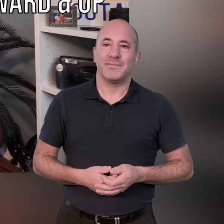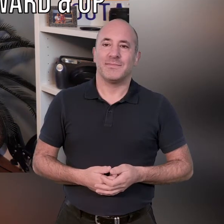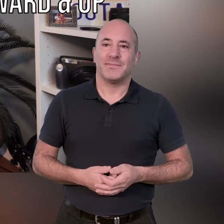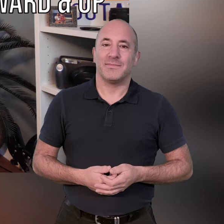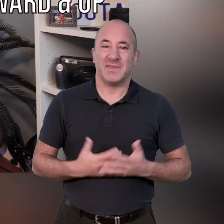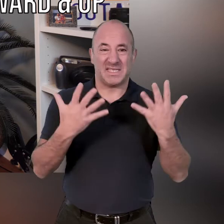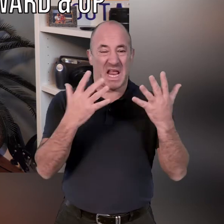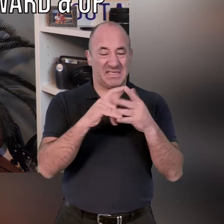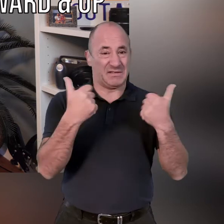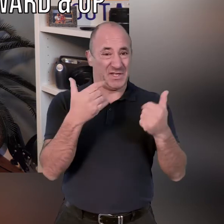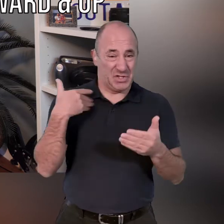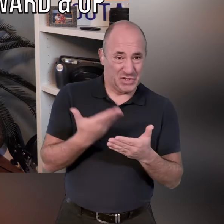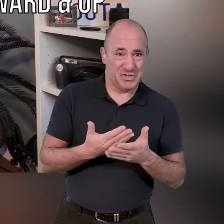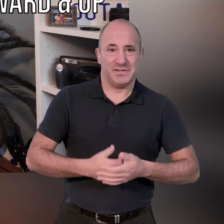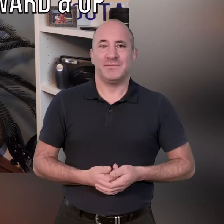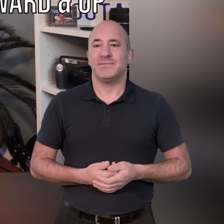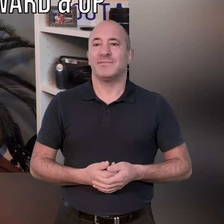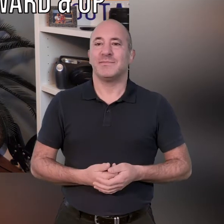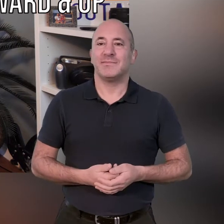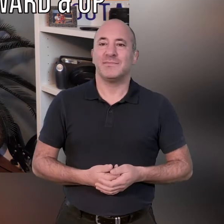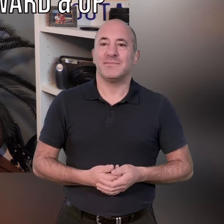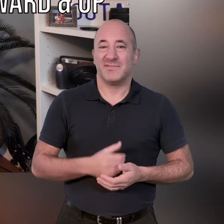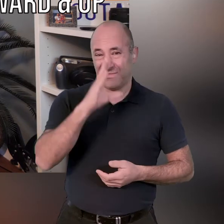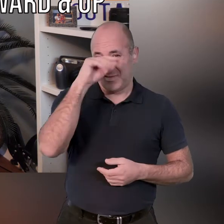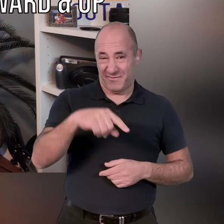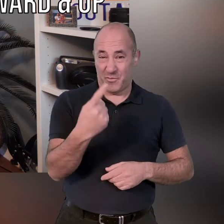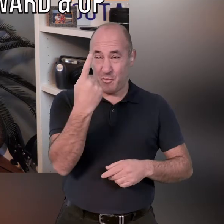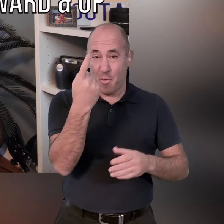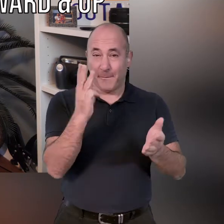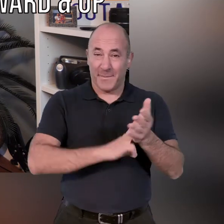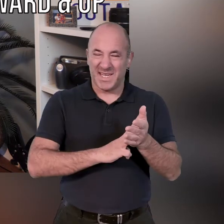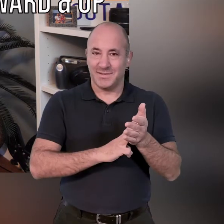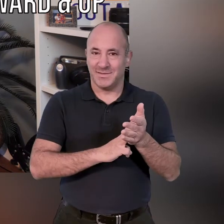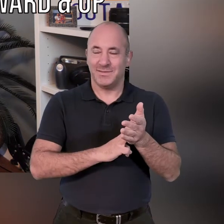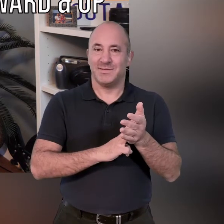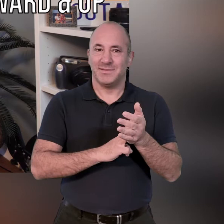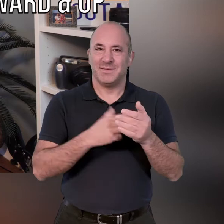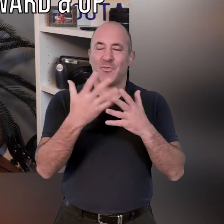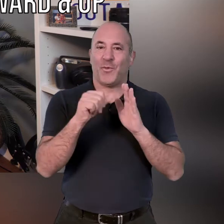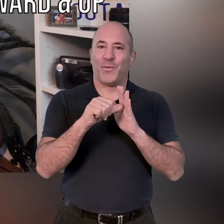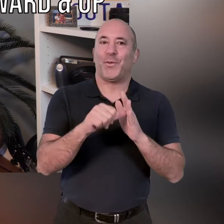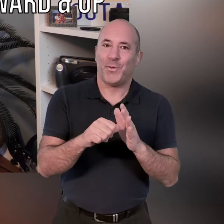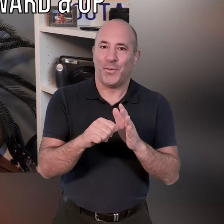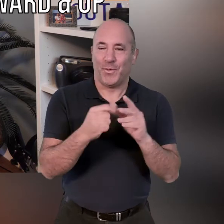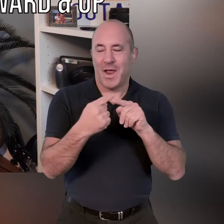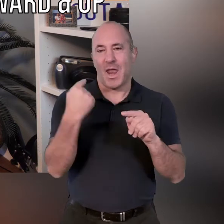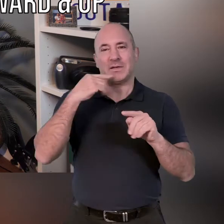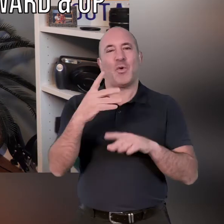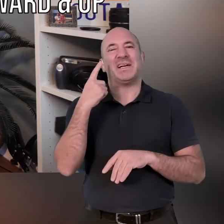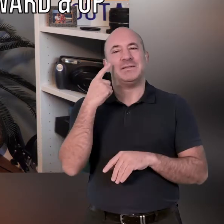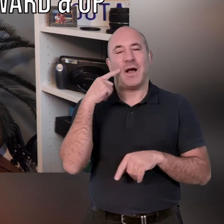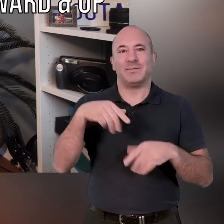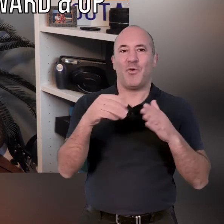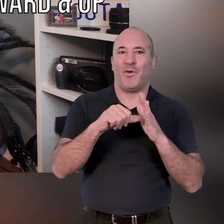so then that's 10 seconds down we're going for this full minute here this exercise is a little bit trickier than the first